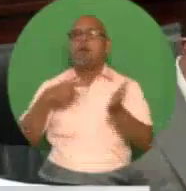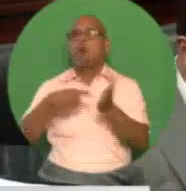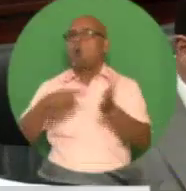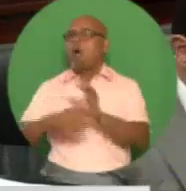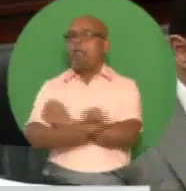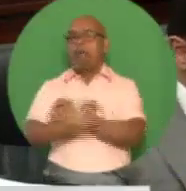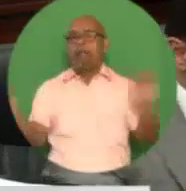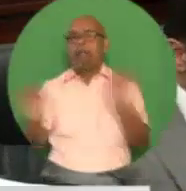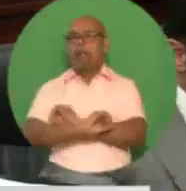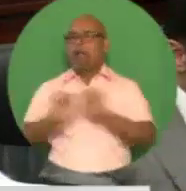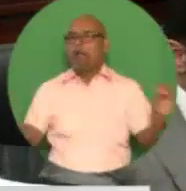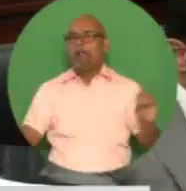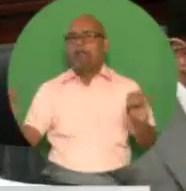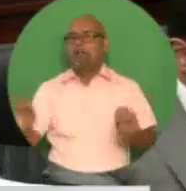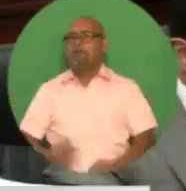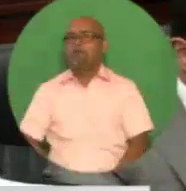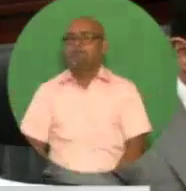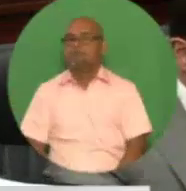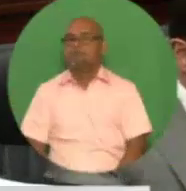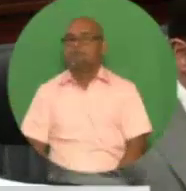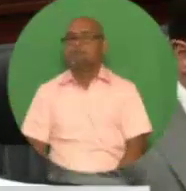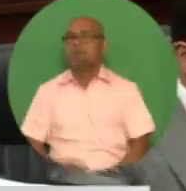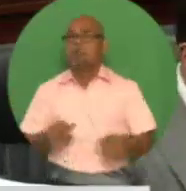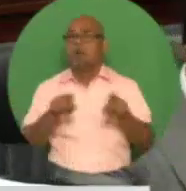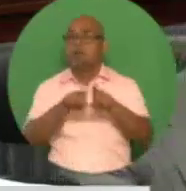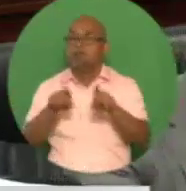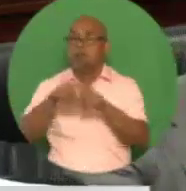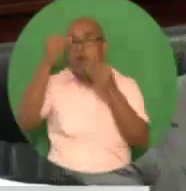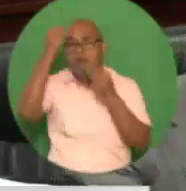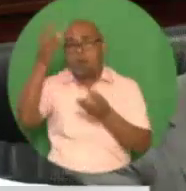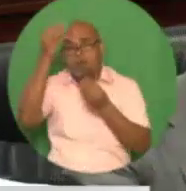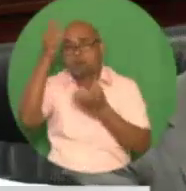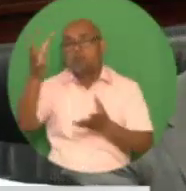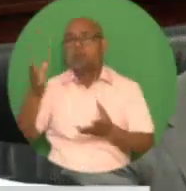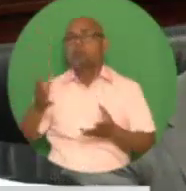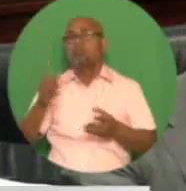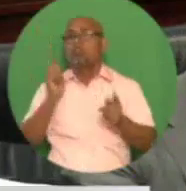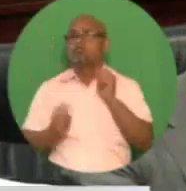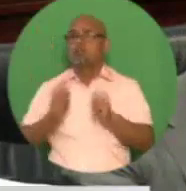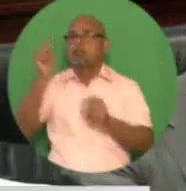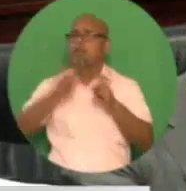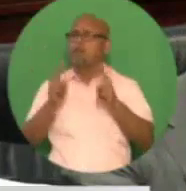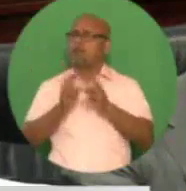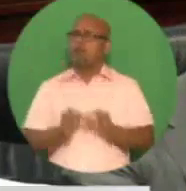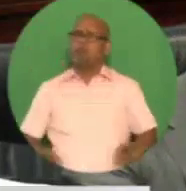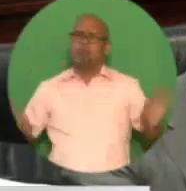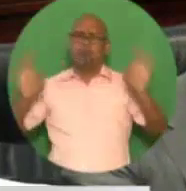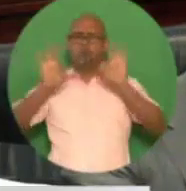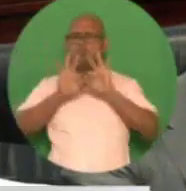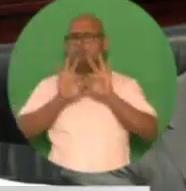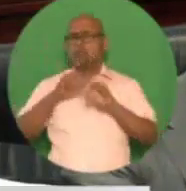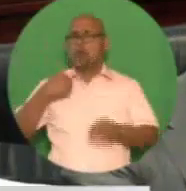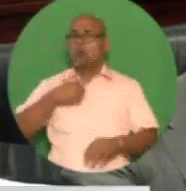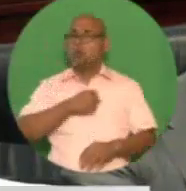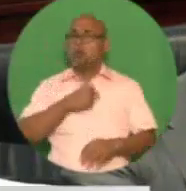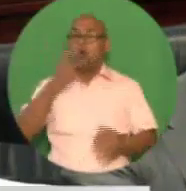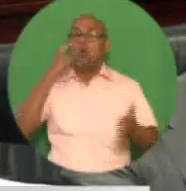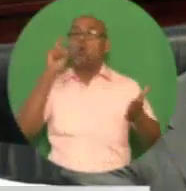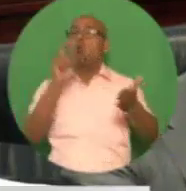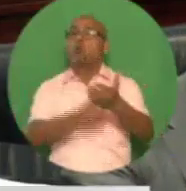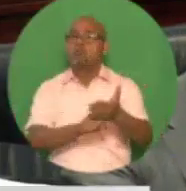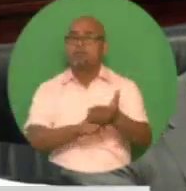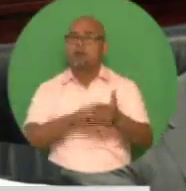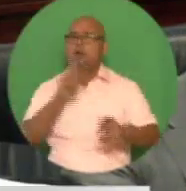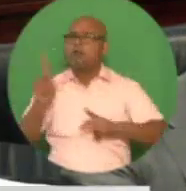but a more important public policy objective was achieved. We witnessed the participation of a wide